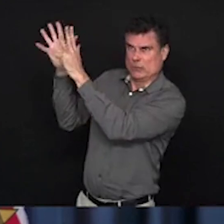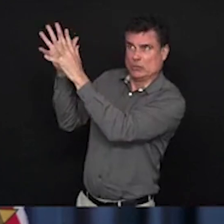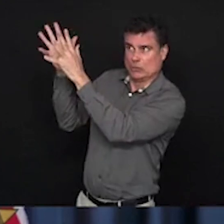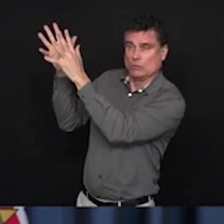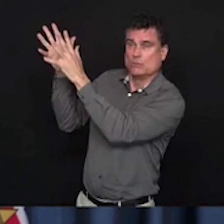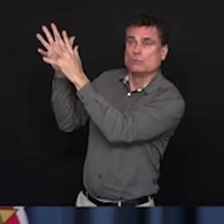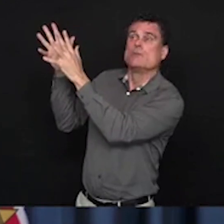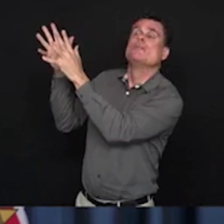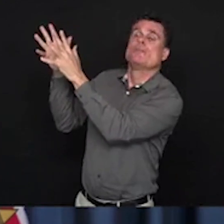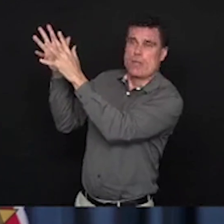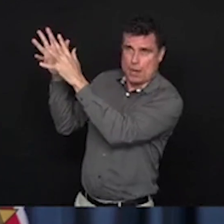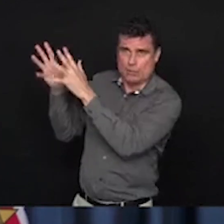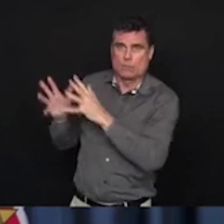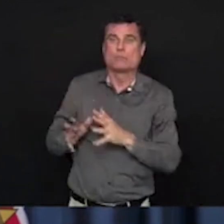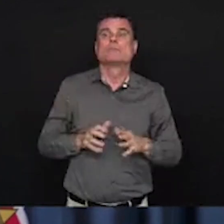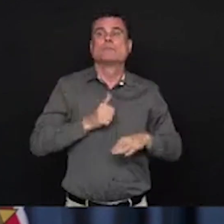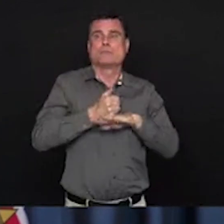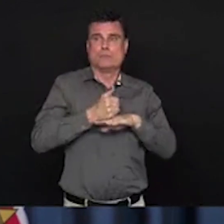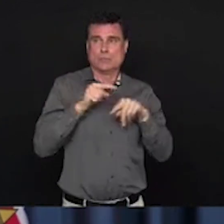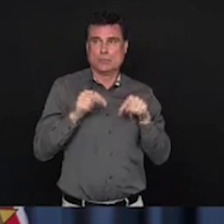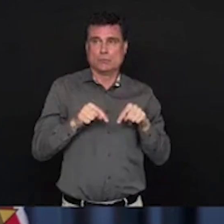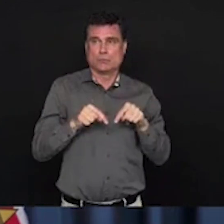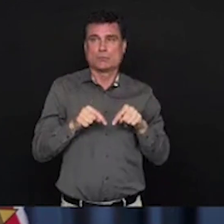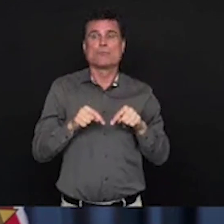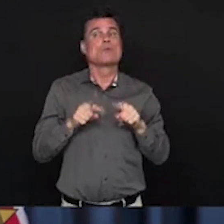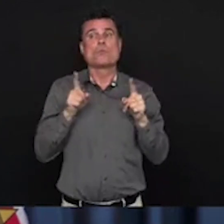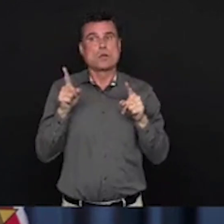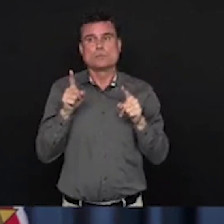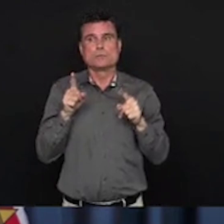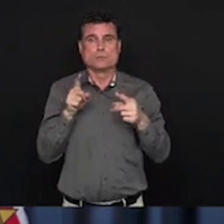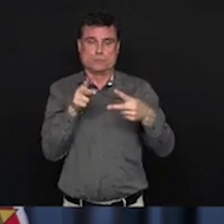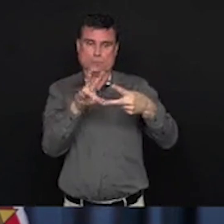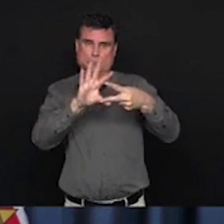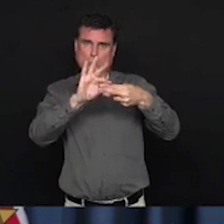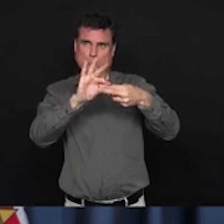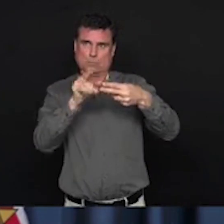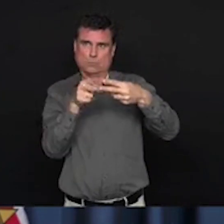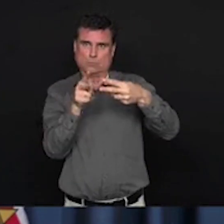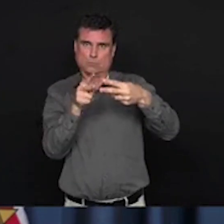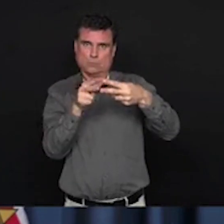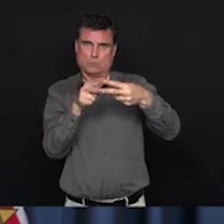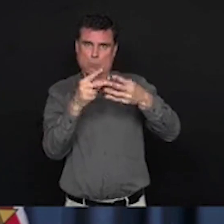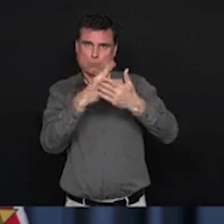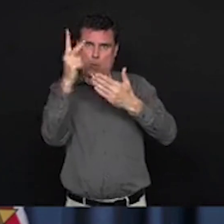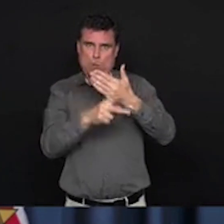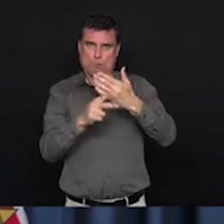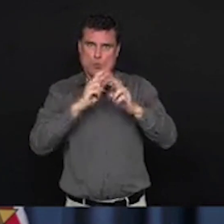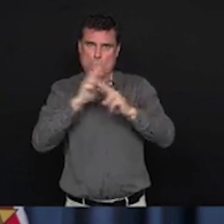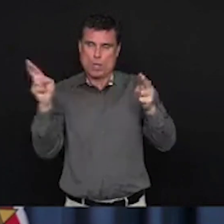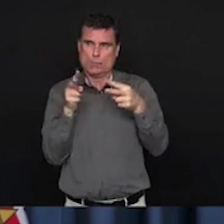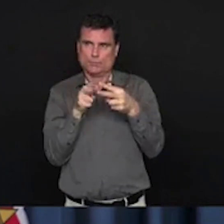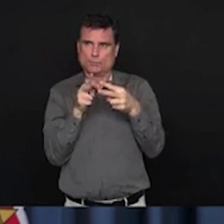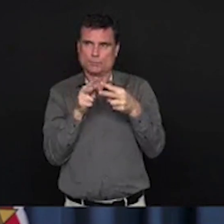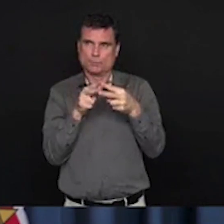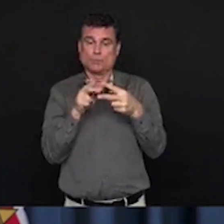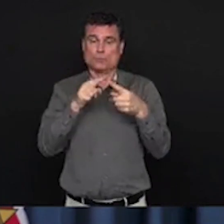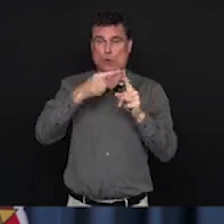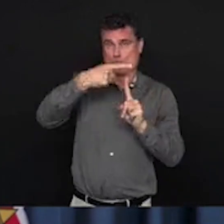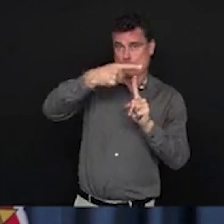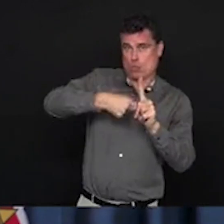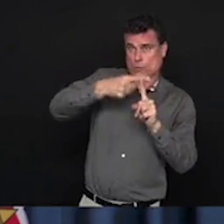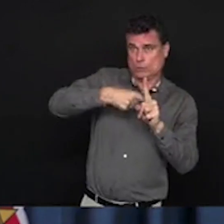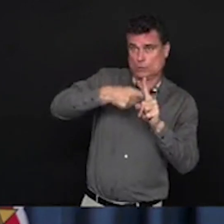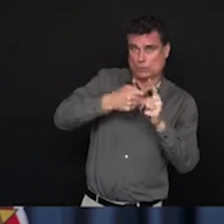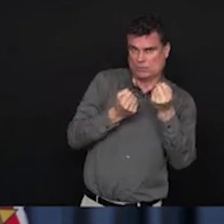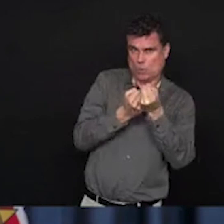either of the two programs that you identified, the rent supplement as well as the $1,000, you need to have demonstrated